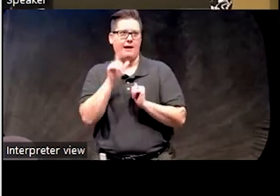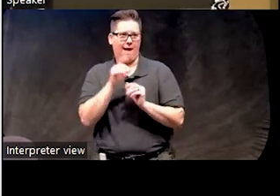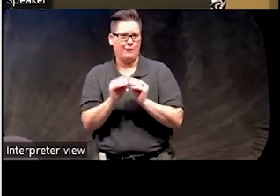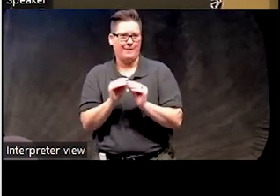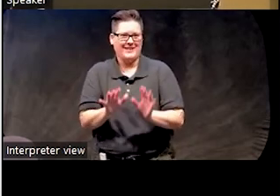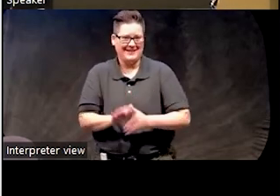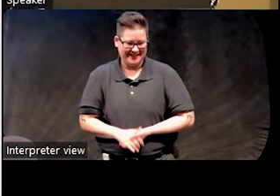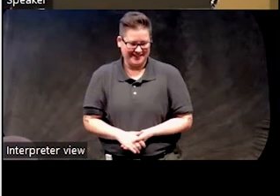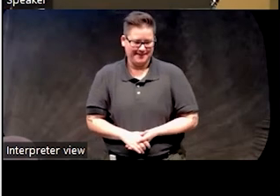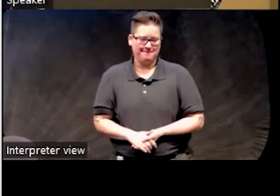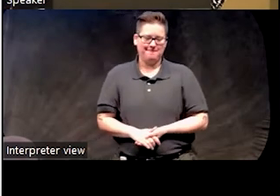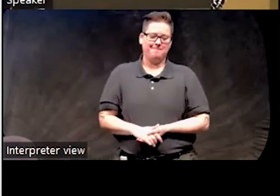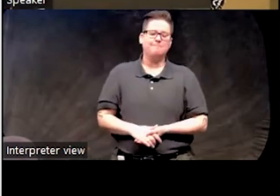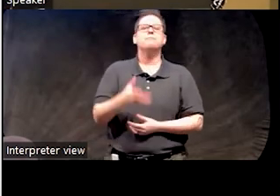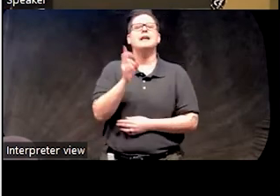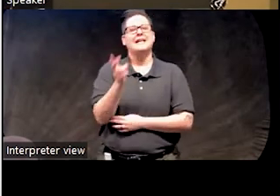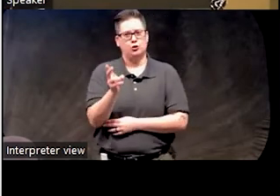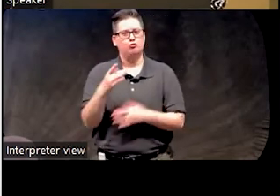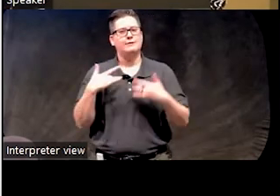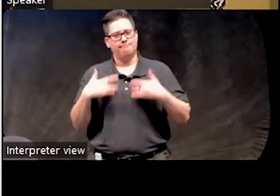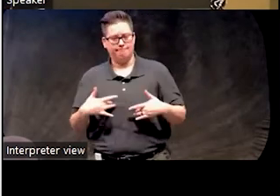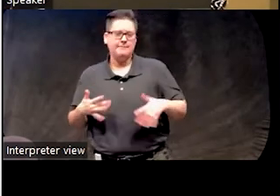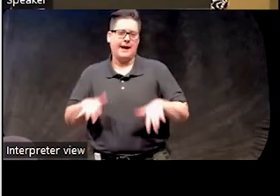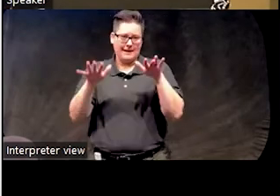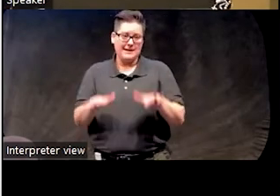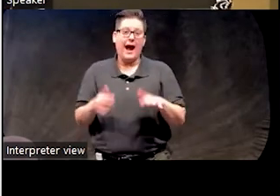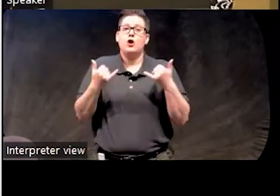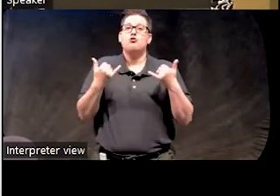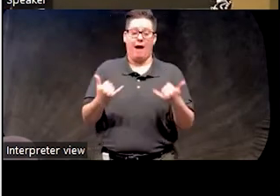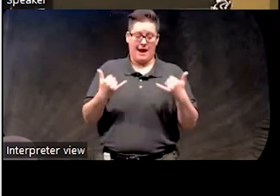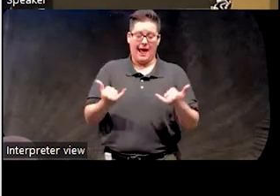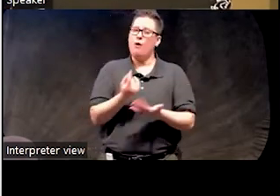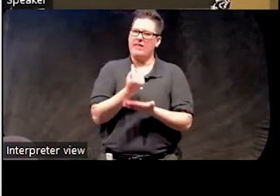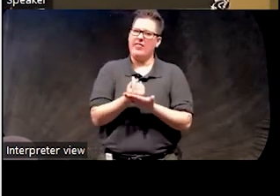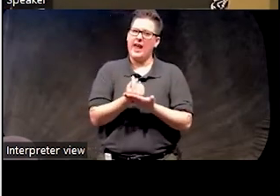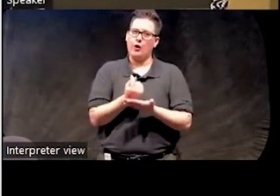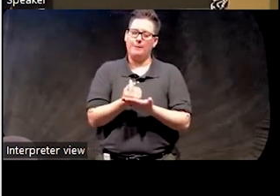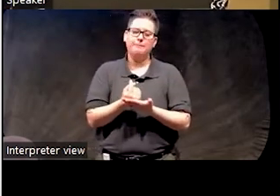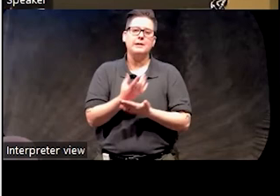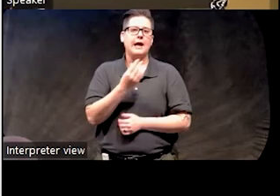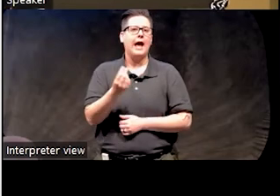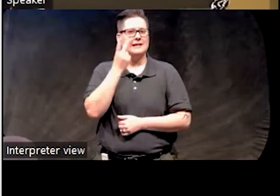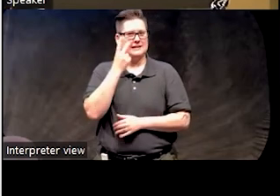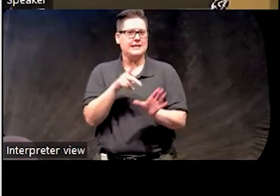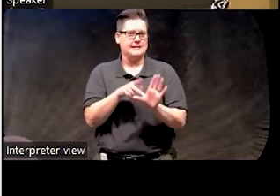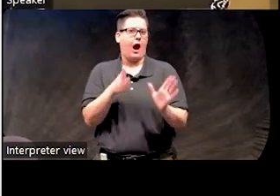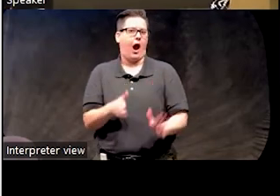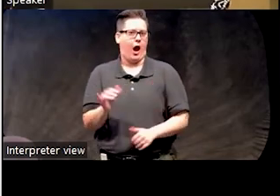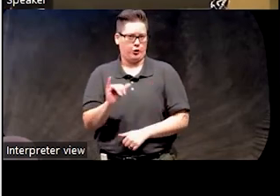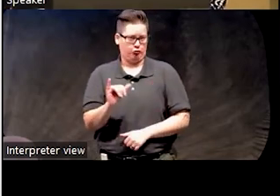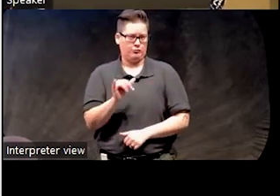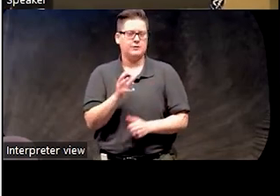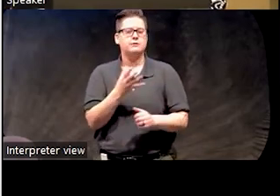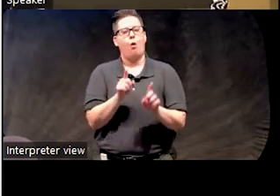had to work on. Also has a history of depression and anxiety, currently in therapy and seeing a psychiatrist and